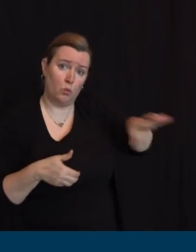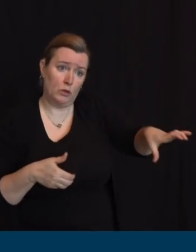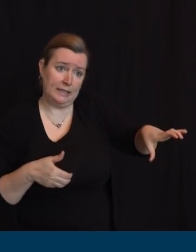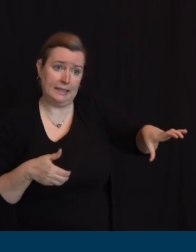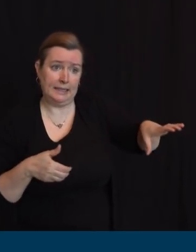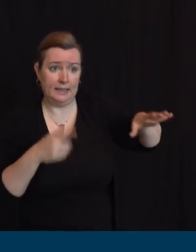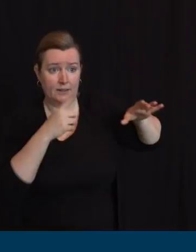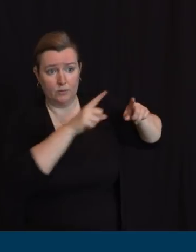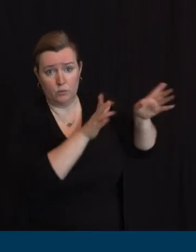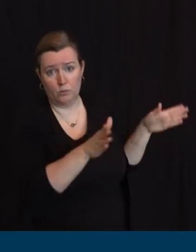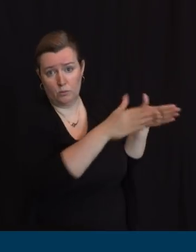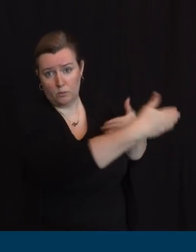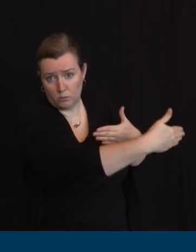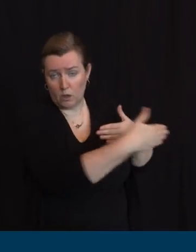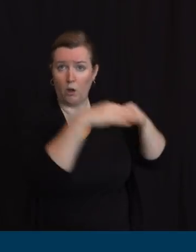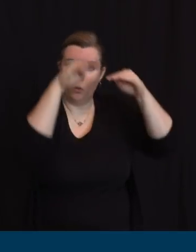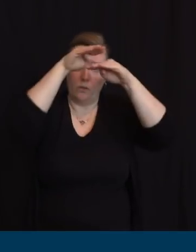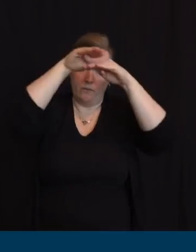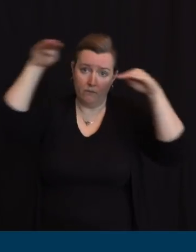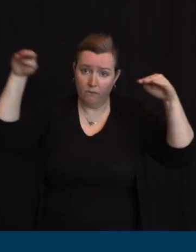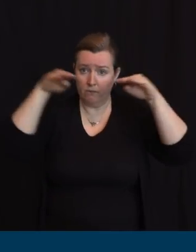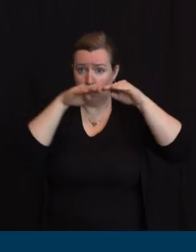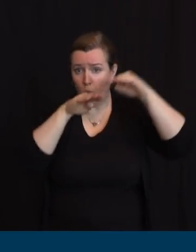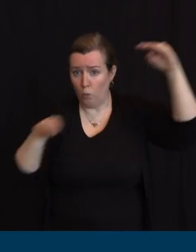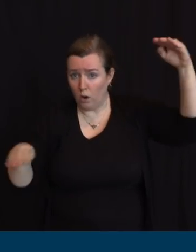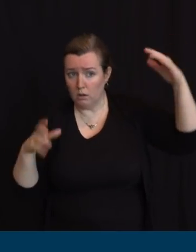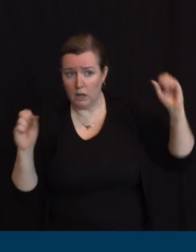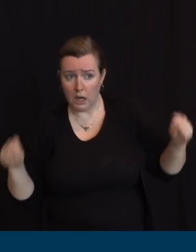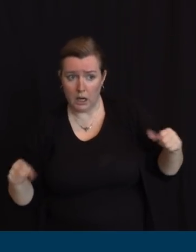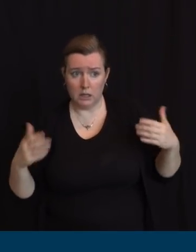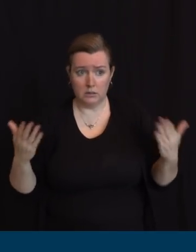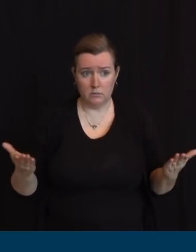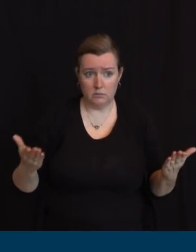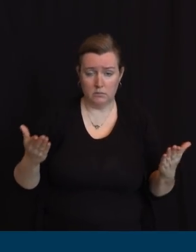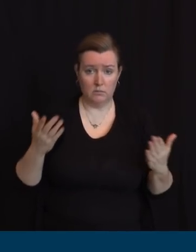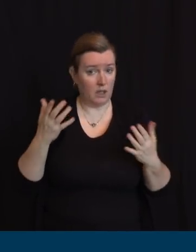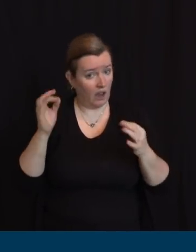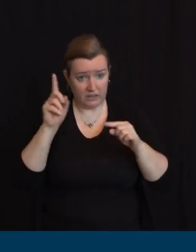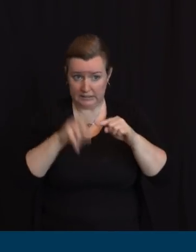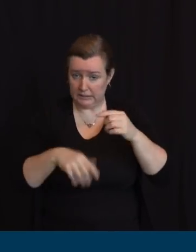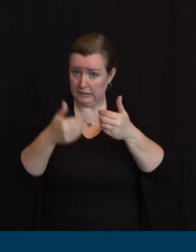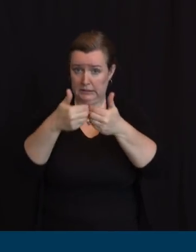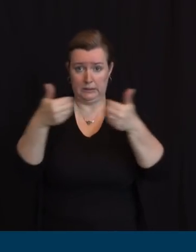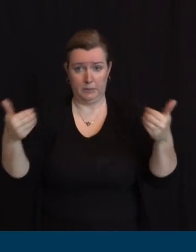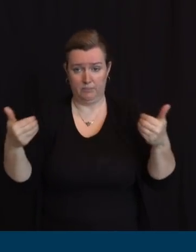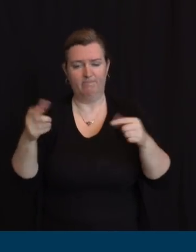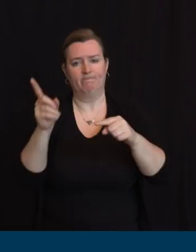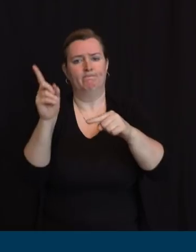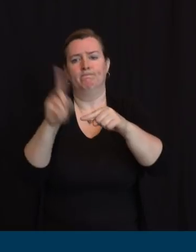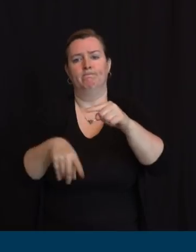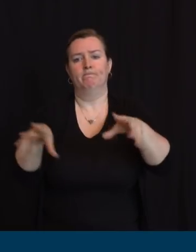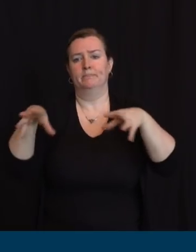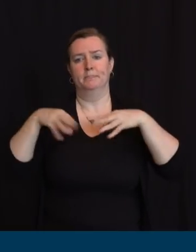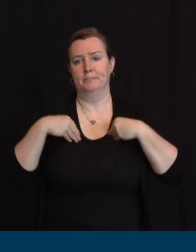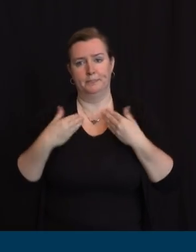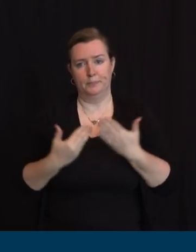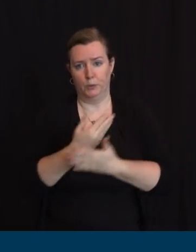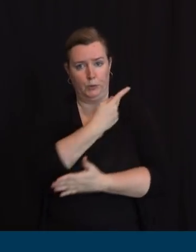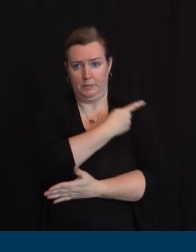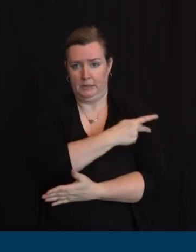Presently, 123 facilities are prohibited from admitting